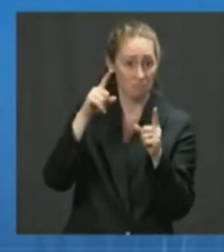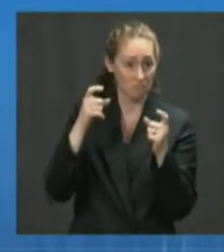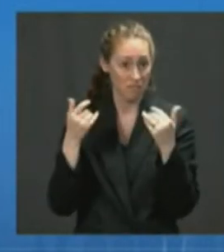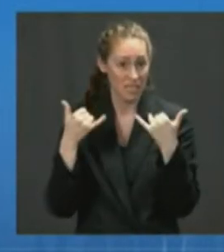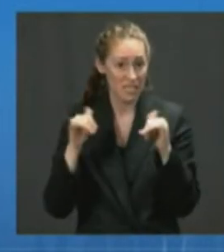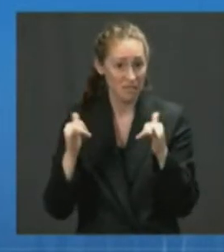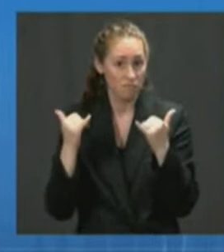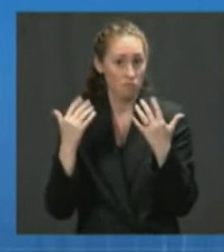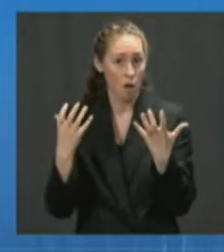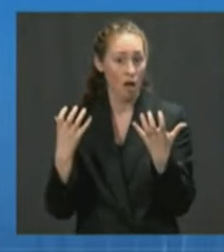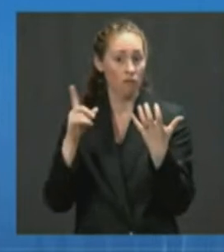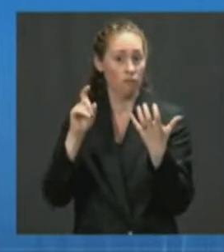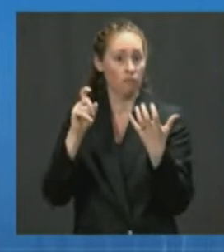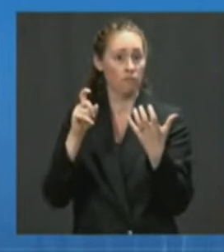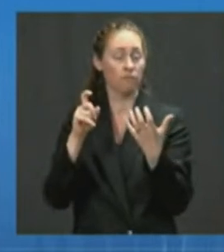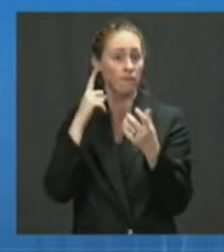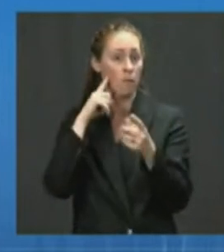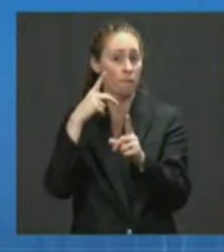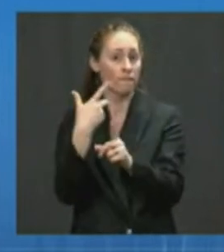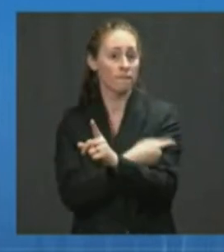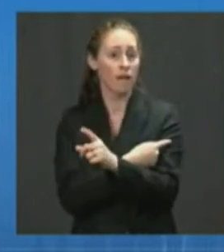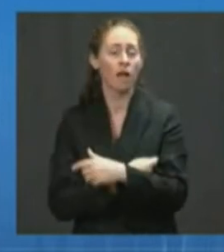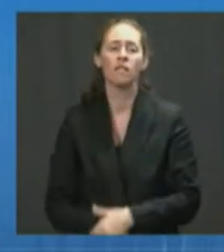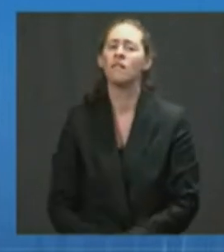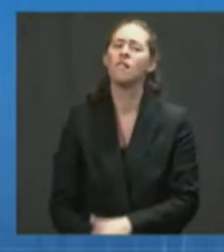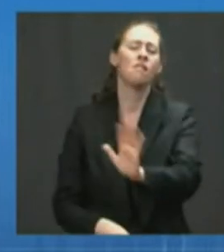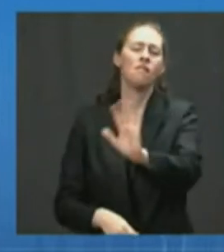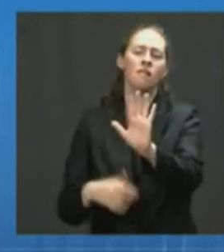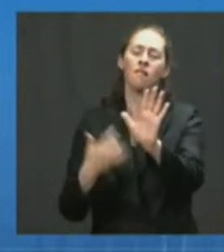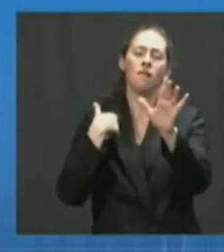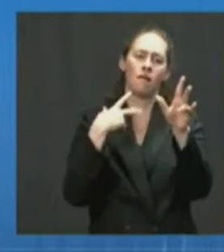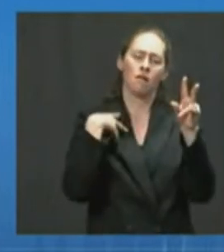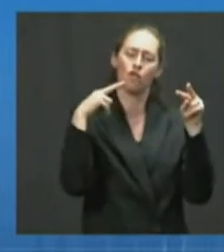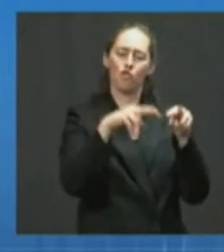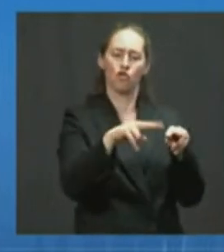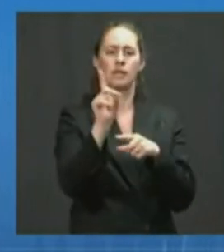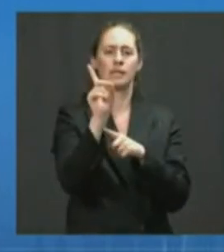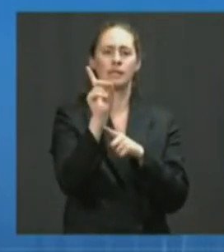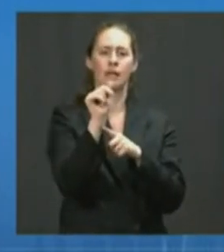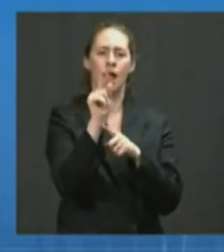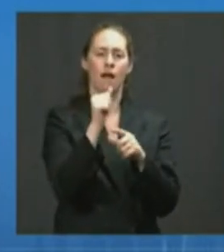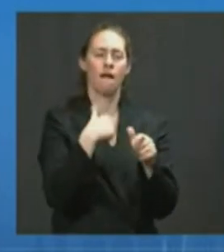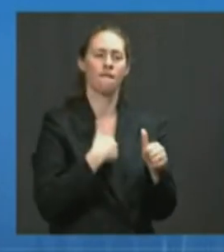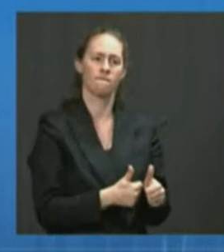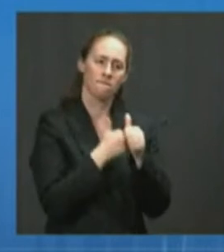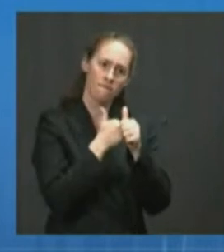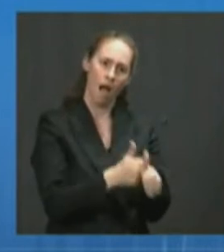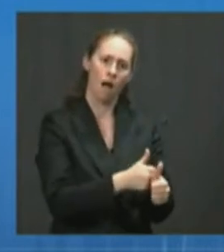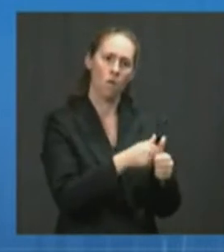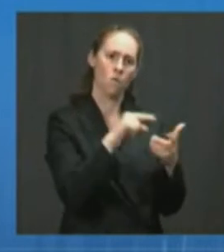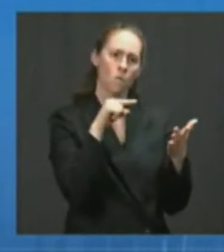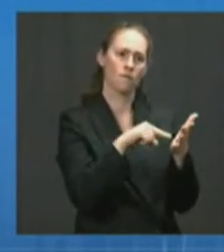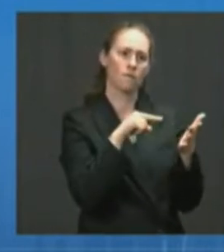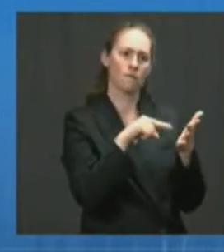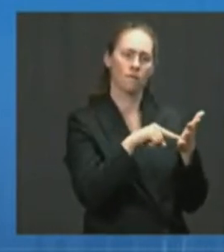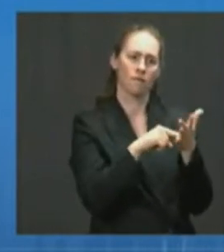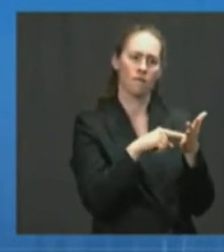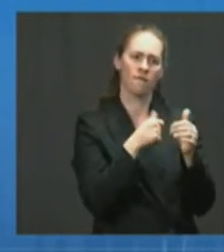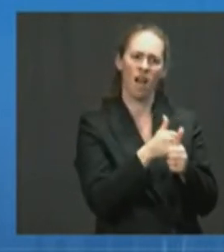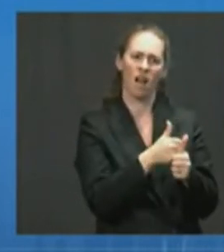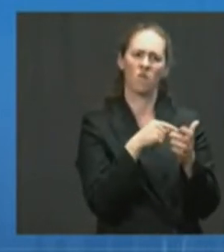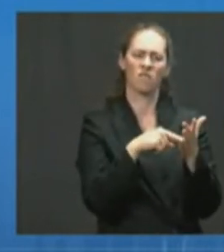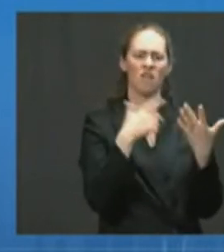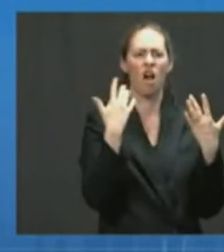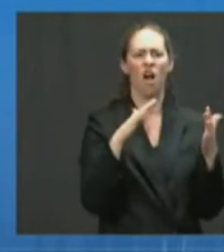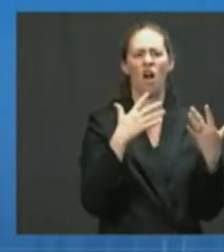We are always looking at the data as the data come in. Our guidance has been clear since we